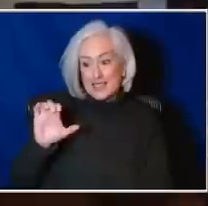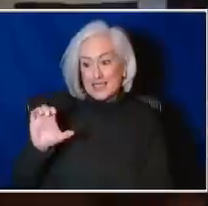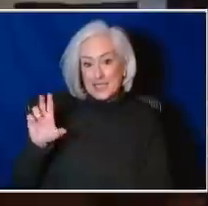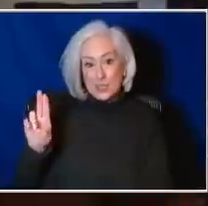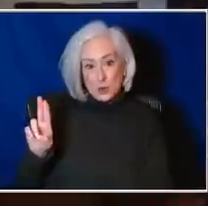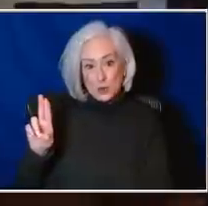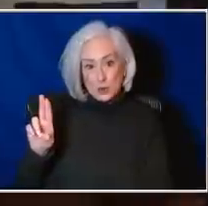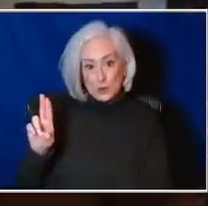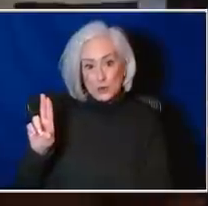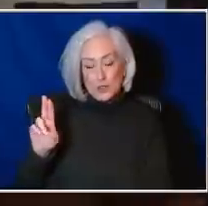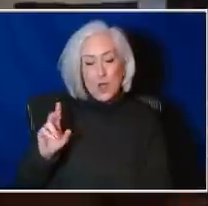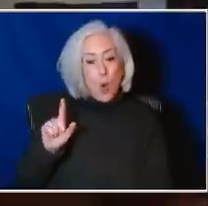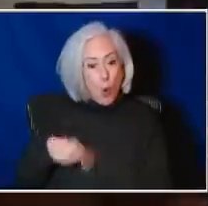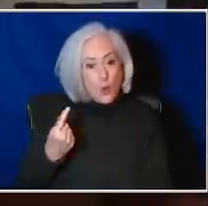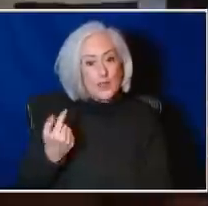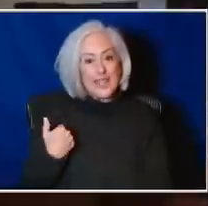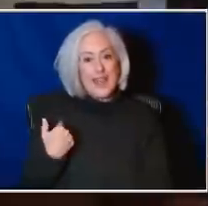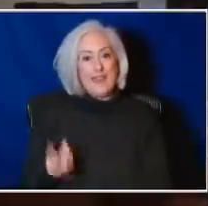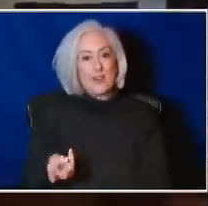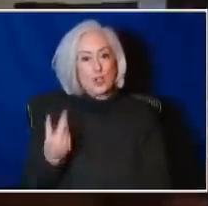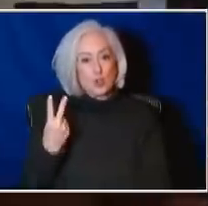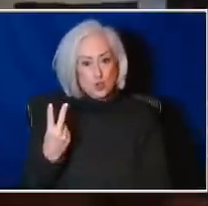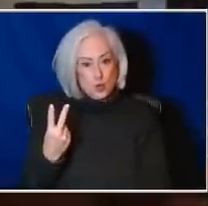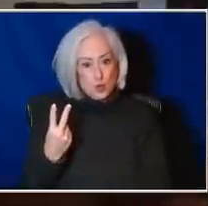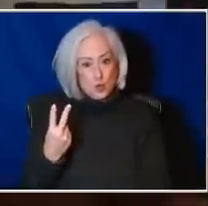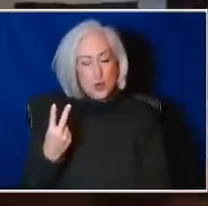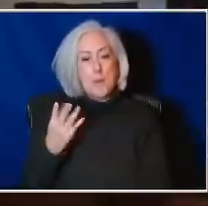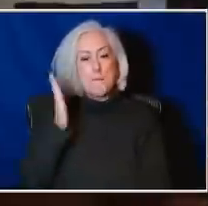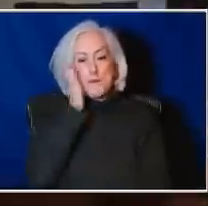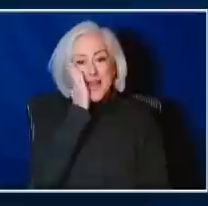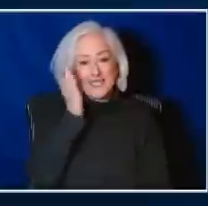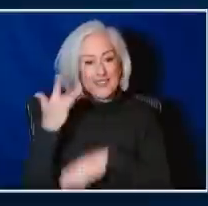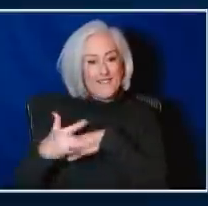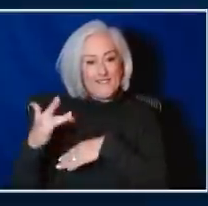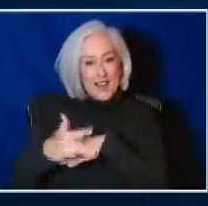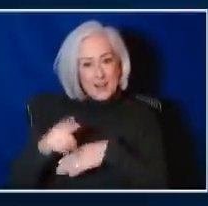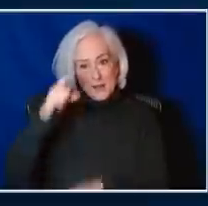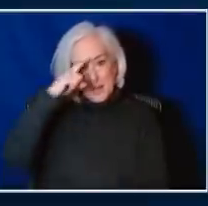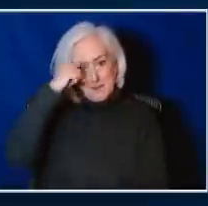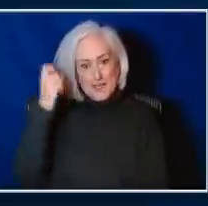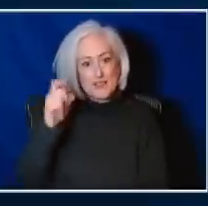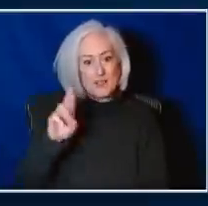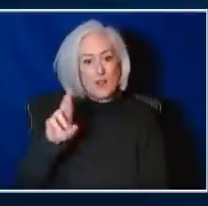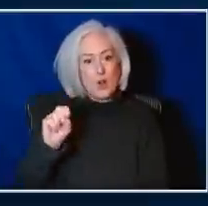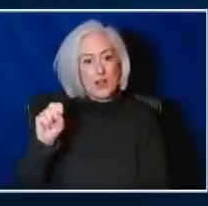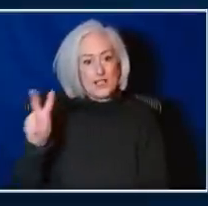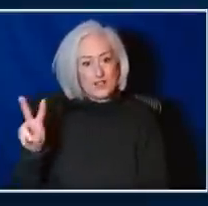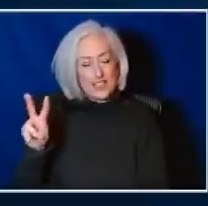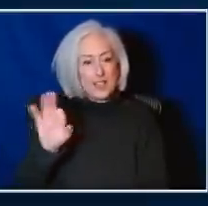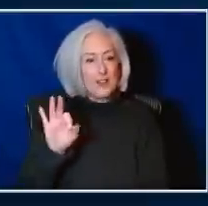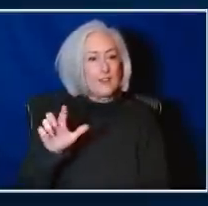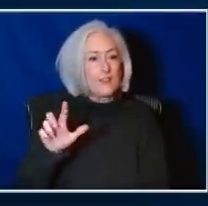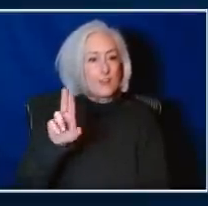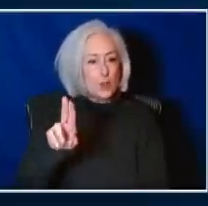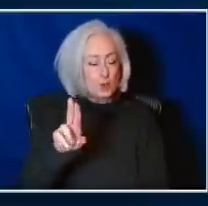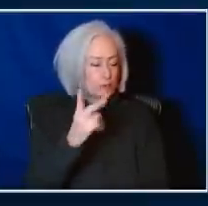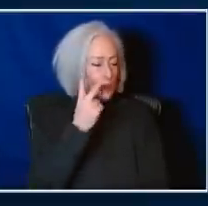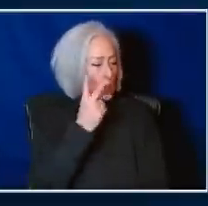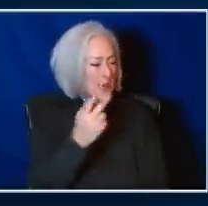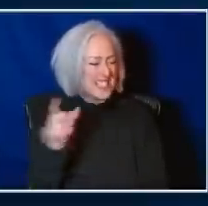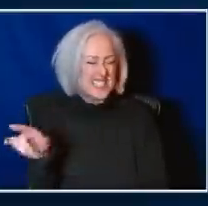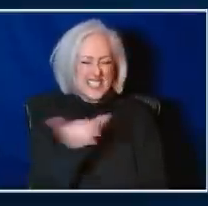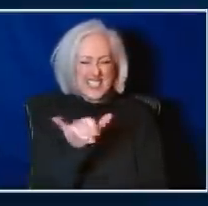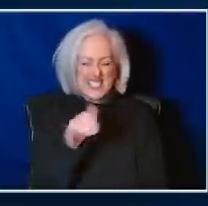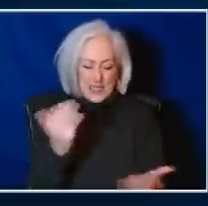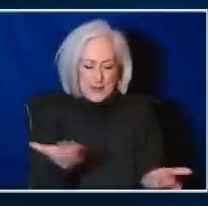are open because of RSV and flu. Yeah, it's a challenge. And we're seeing the same right here. I wonder, Logan, can